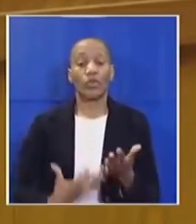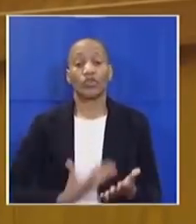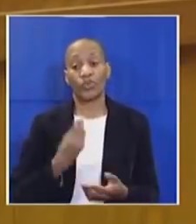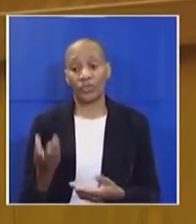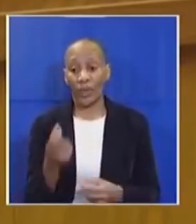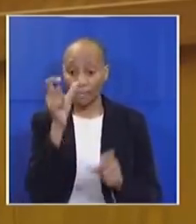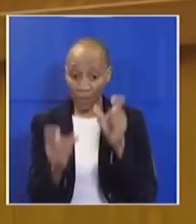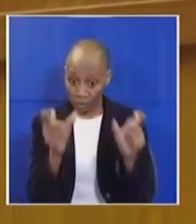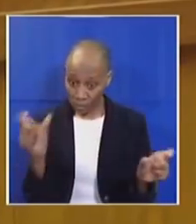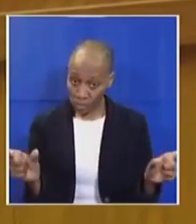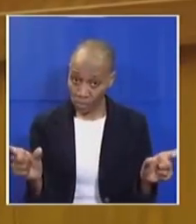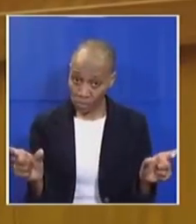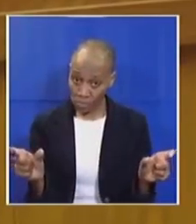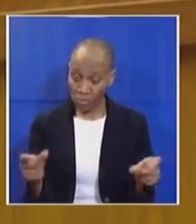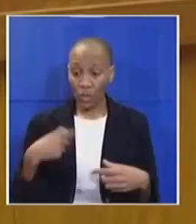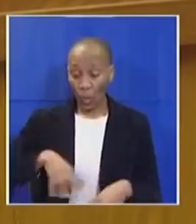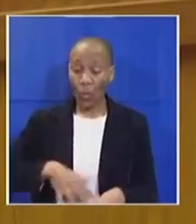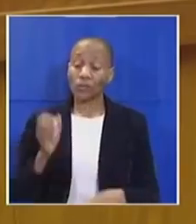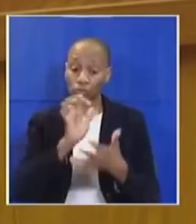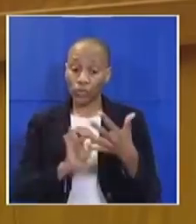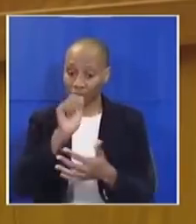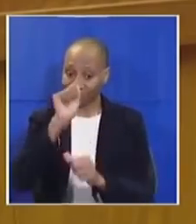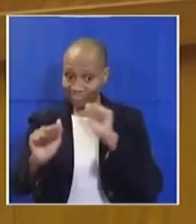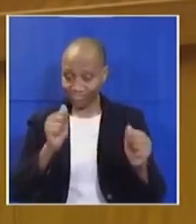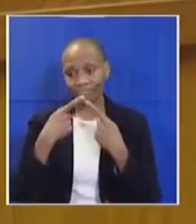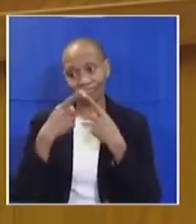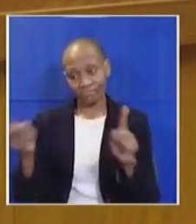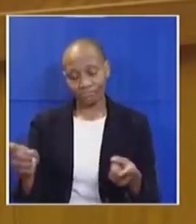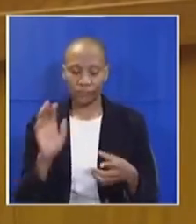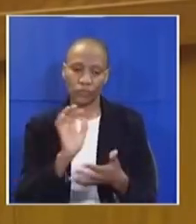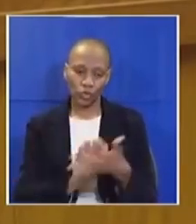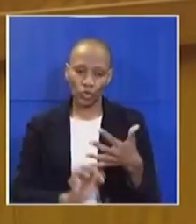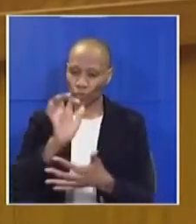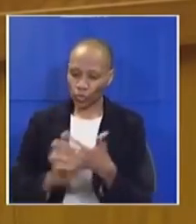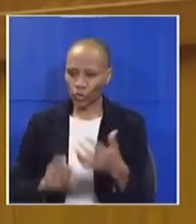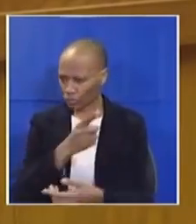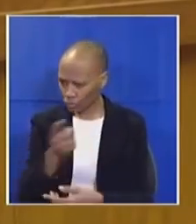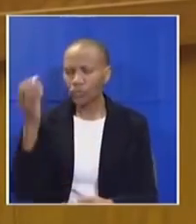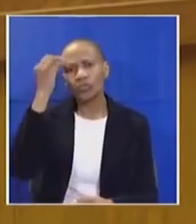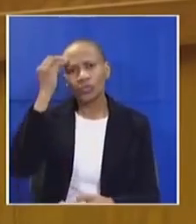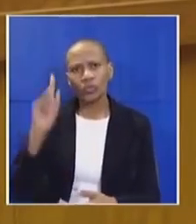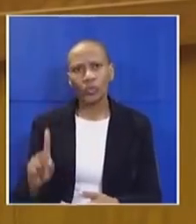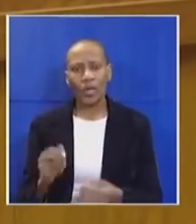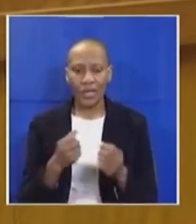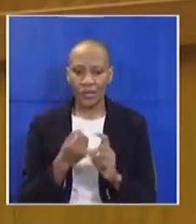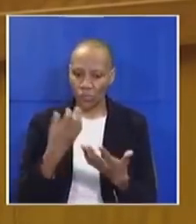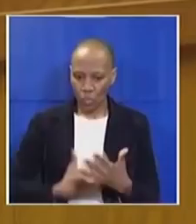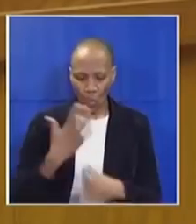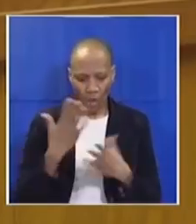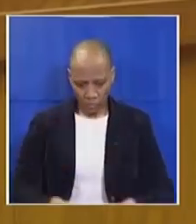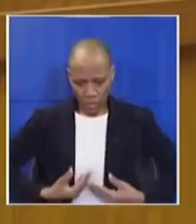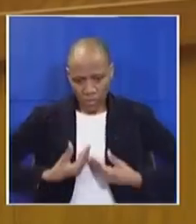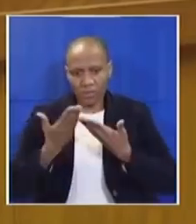individuals, and we will tell you their stories. Their stories, we must all acknowledge, are stories of heroes and heroines.